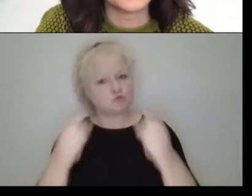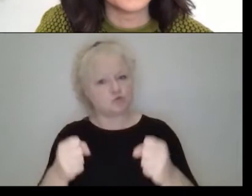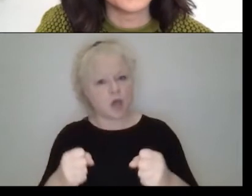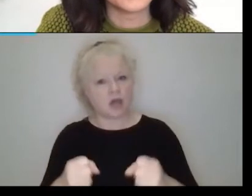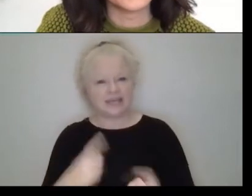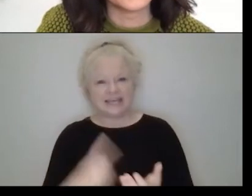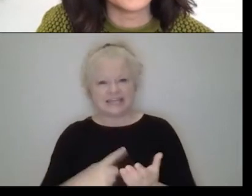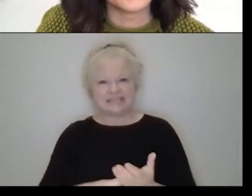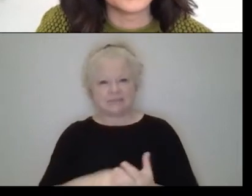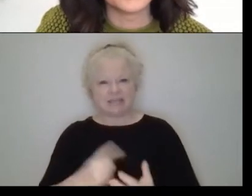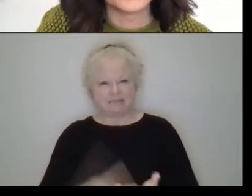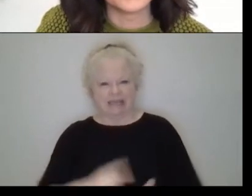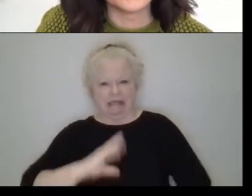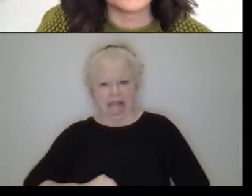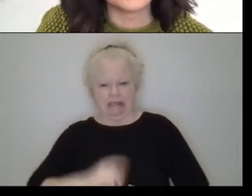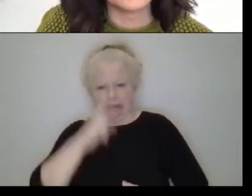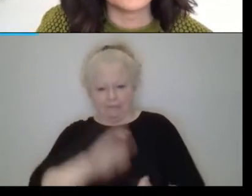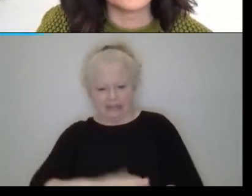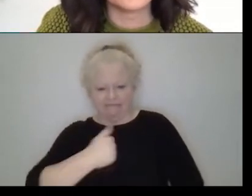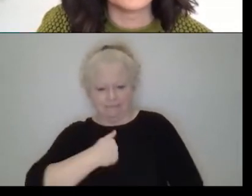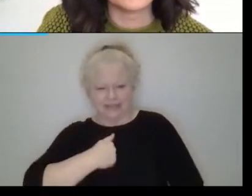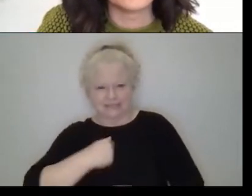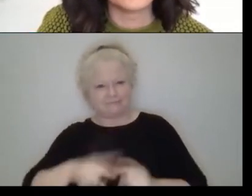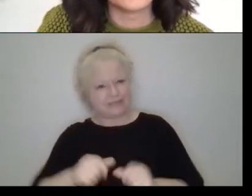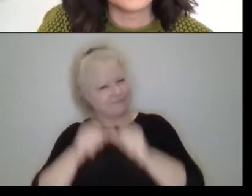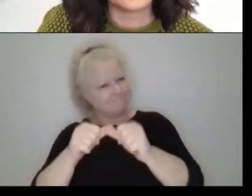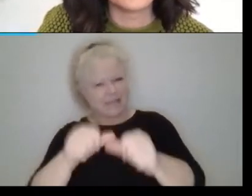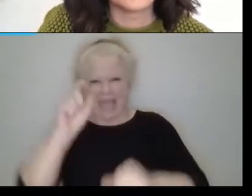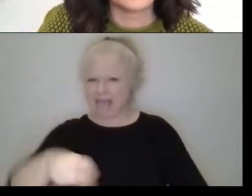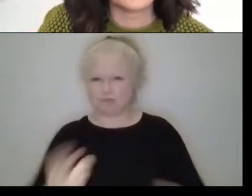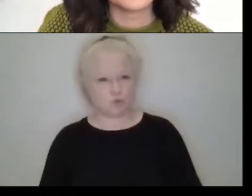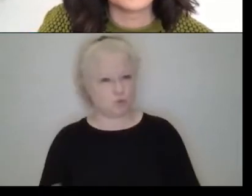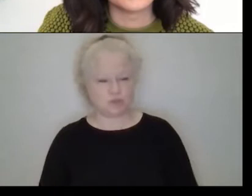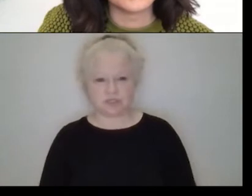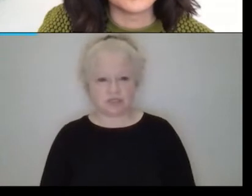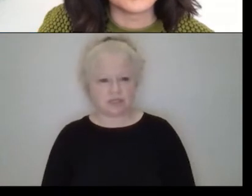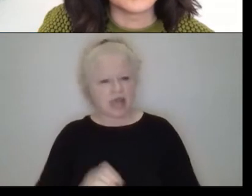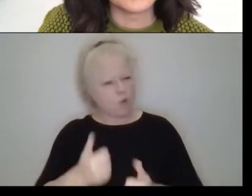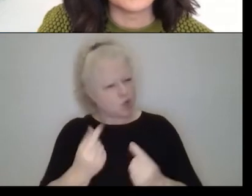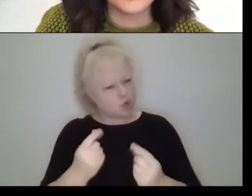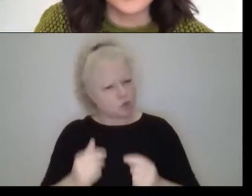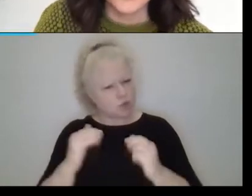just kind of start. So tell everybody how you, how you took that step that took to another step.